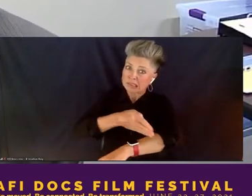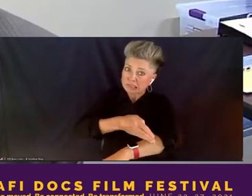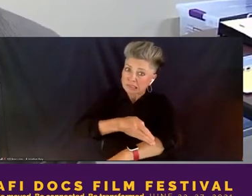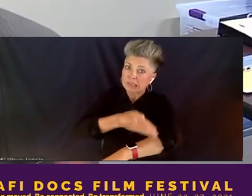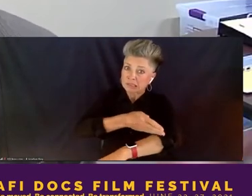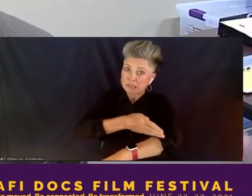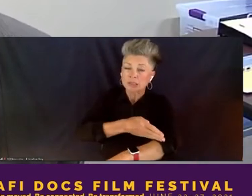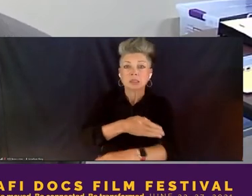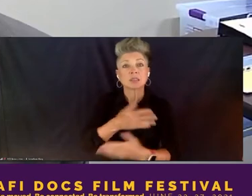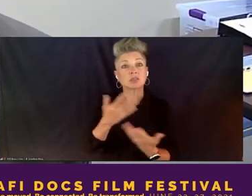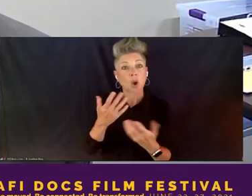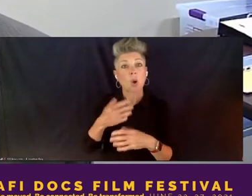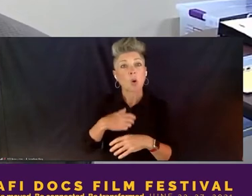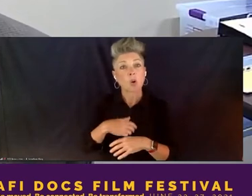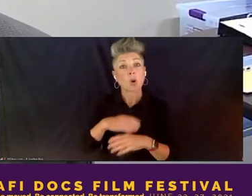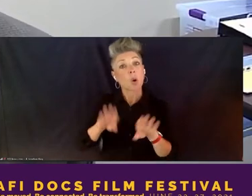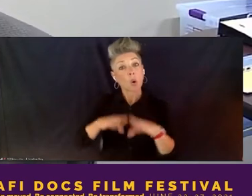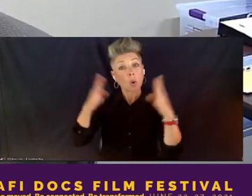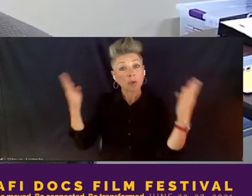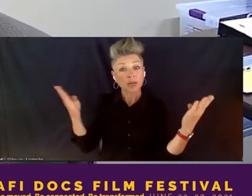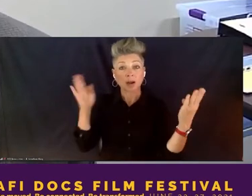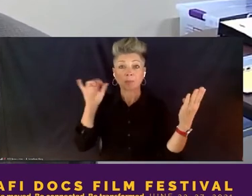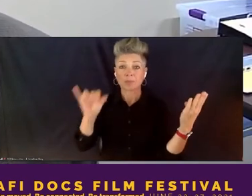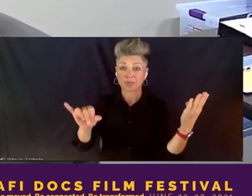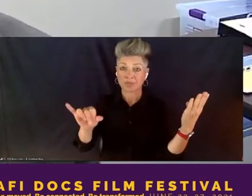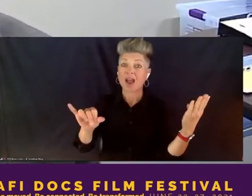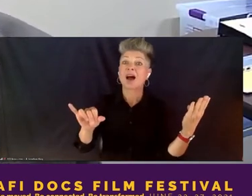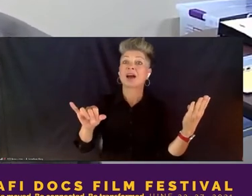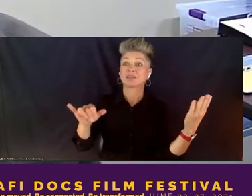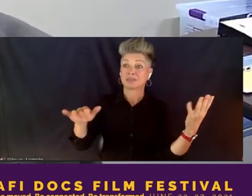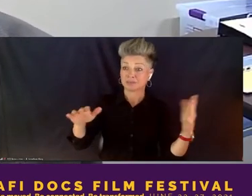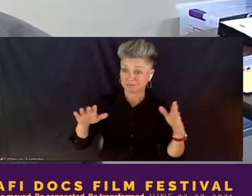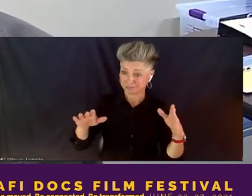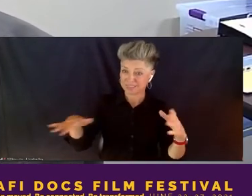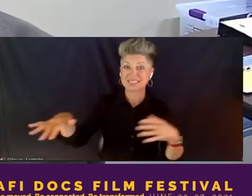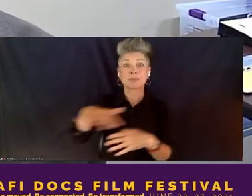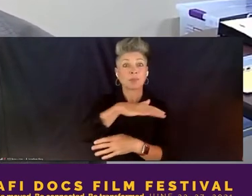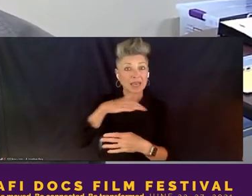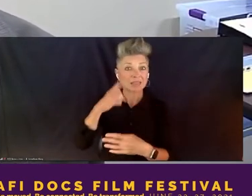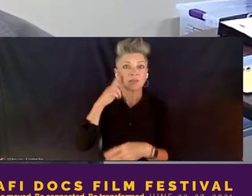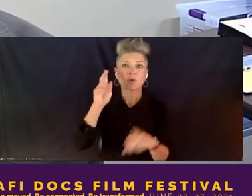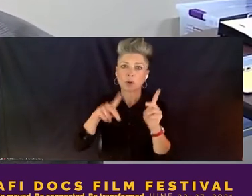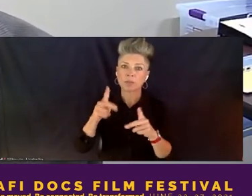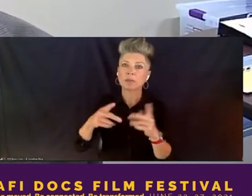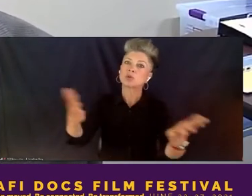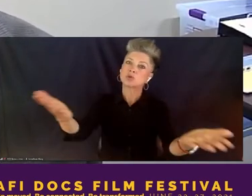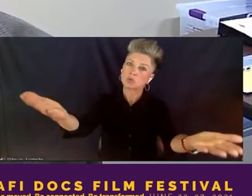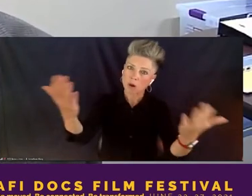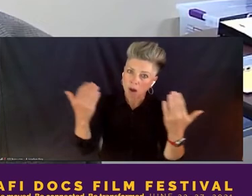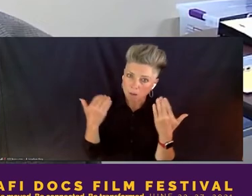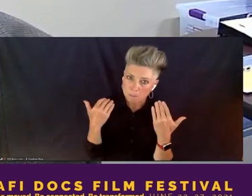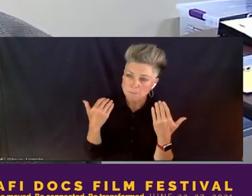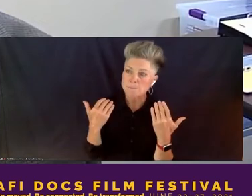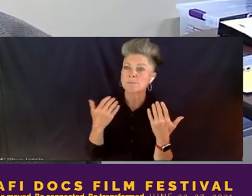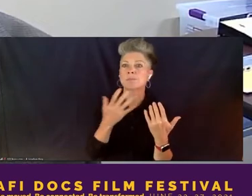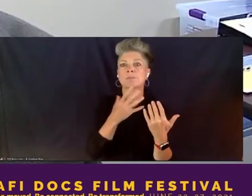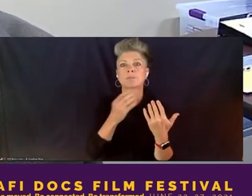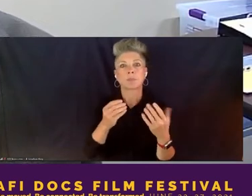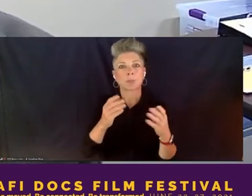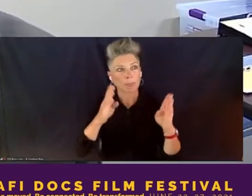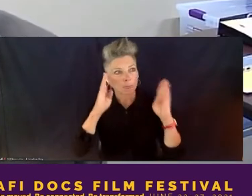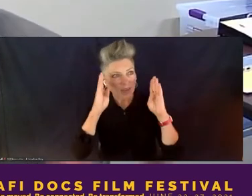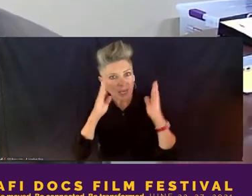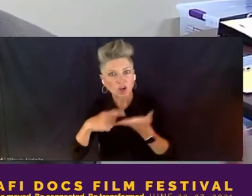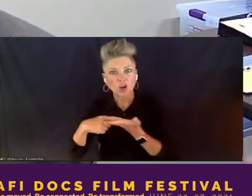is opening up the platform to bring in voices, to amplify the work, the principles in the film,